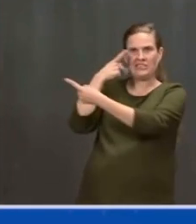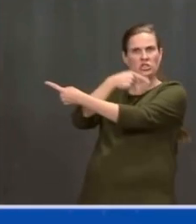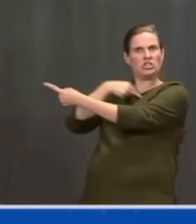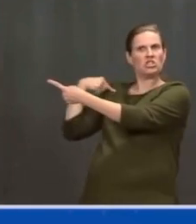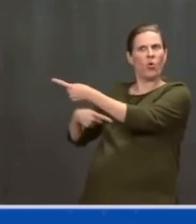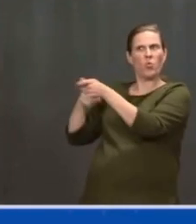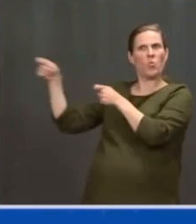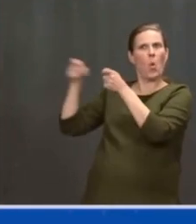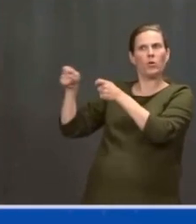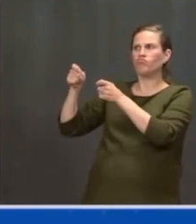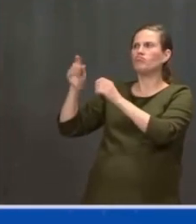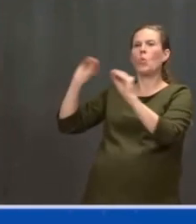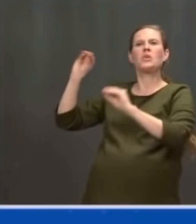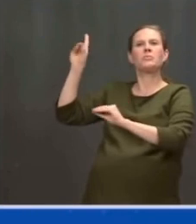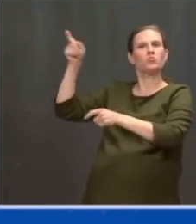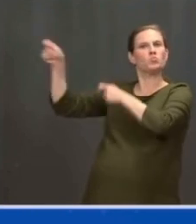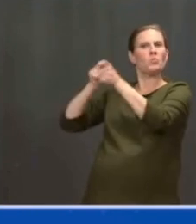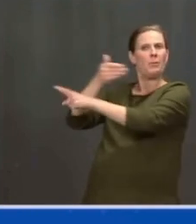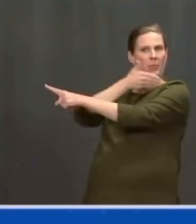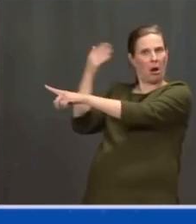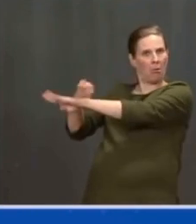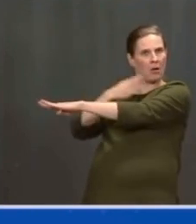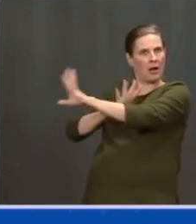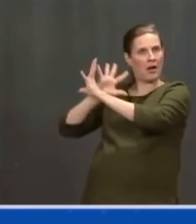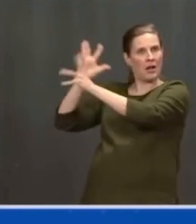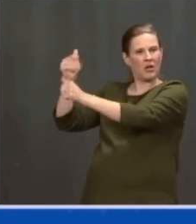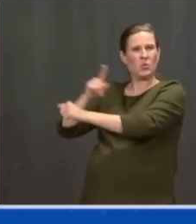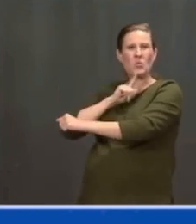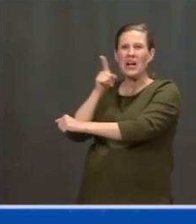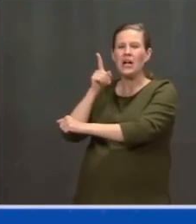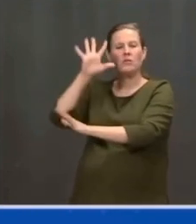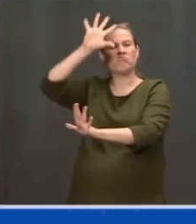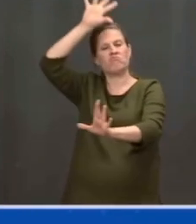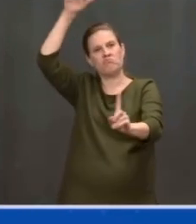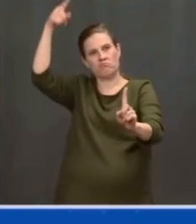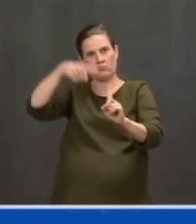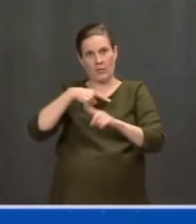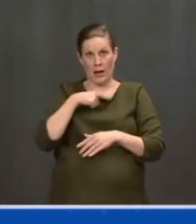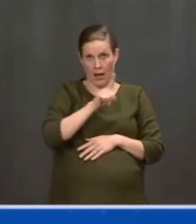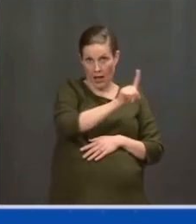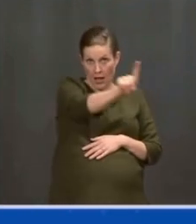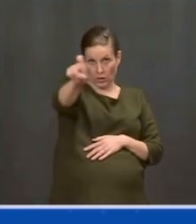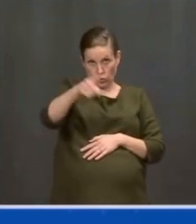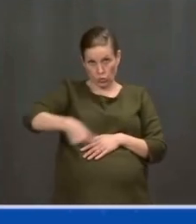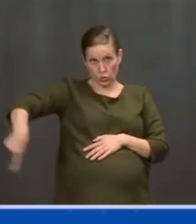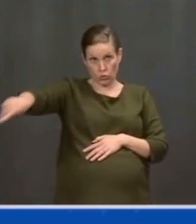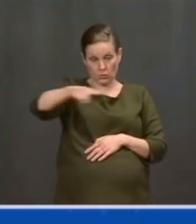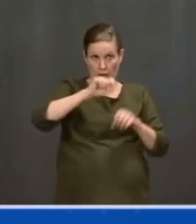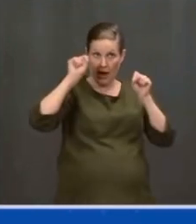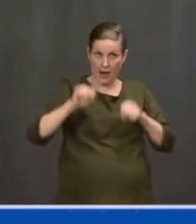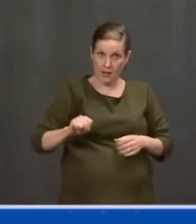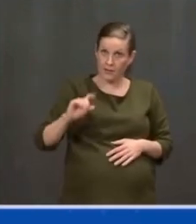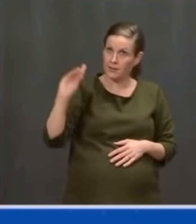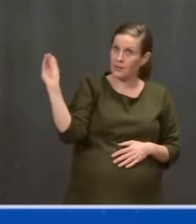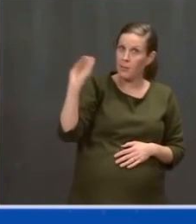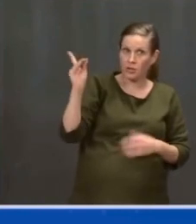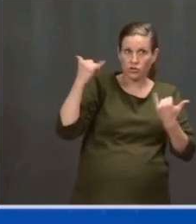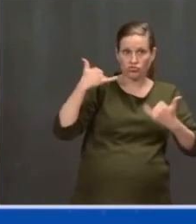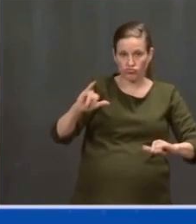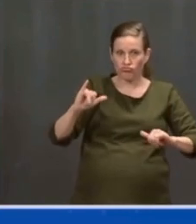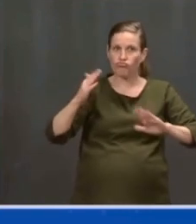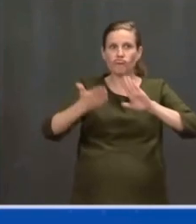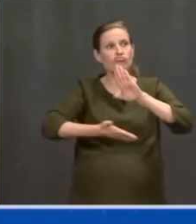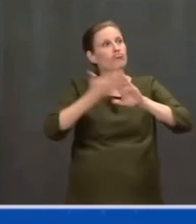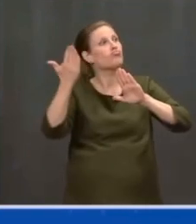question. Can democracy still deliver for their people? Can they get a majority? I